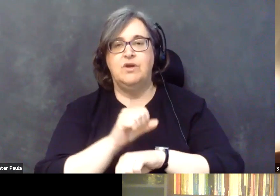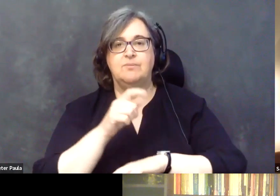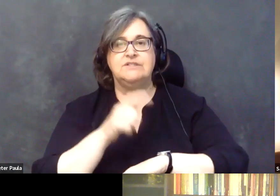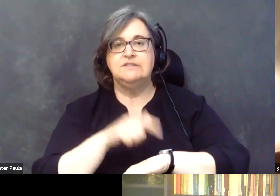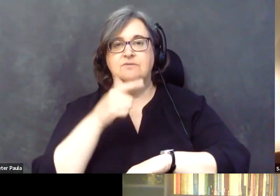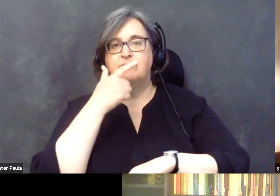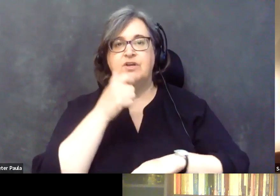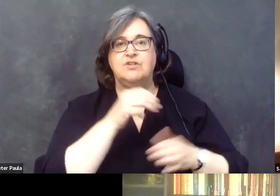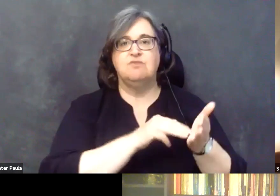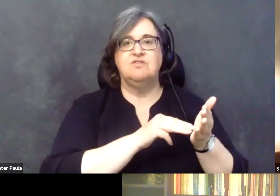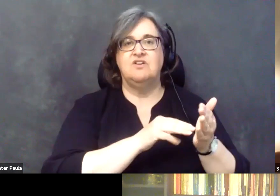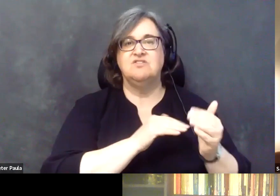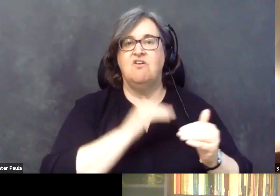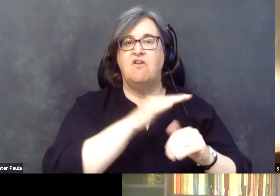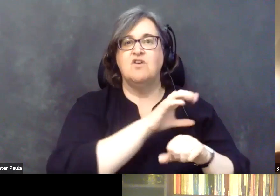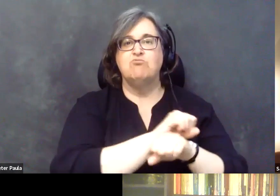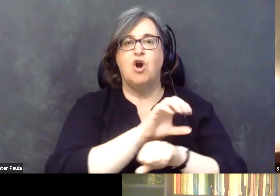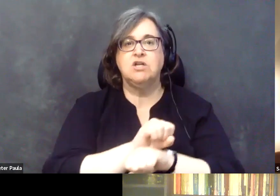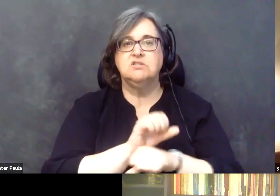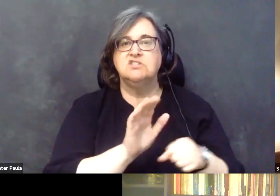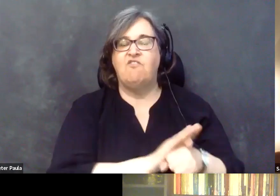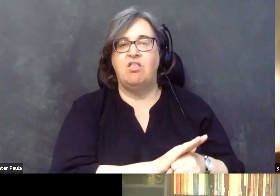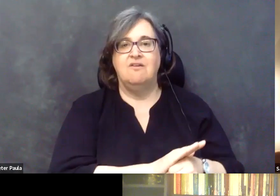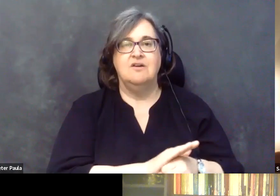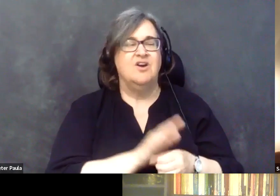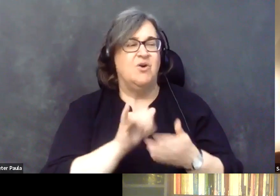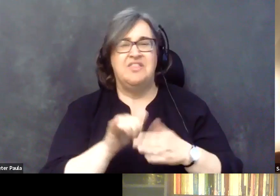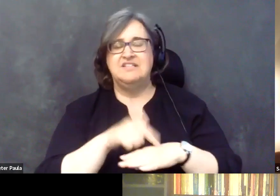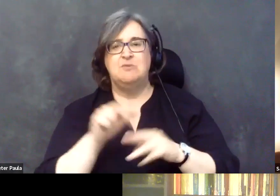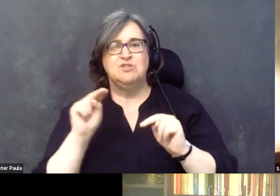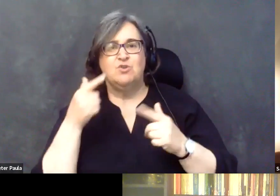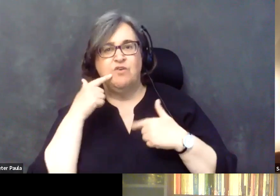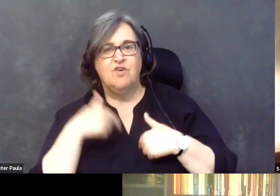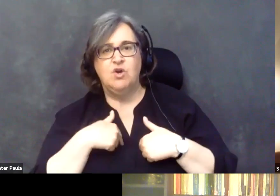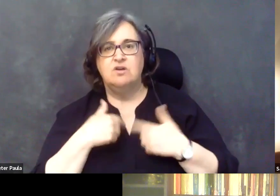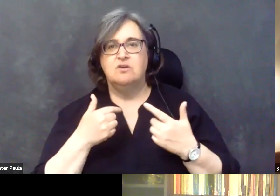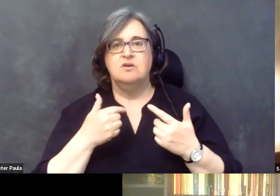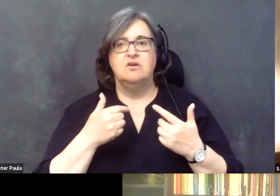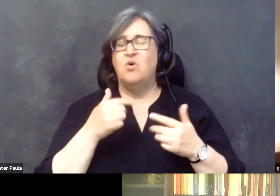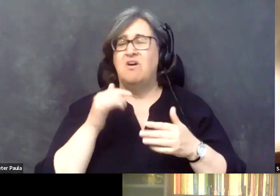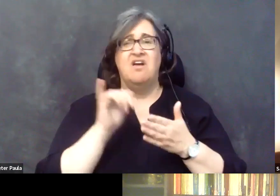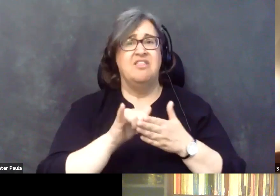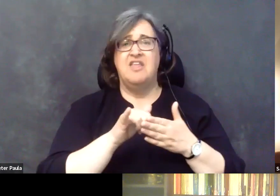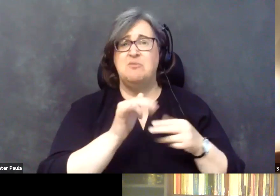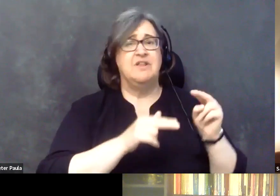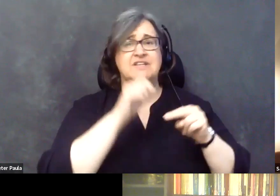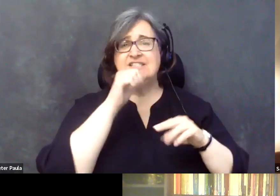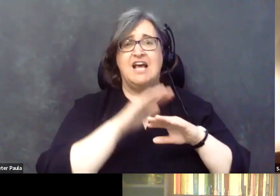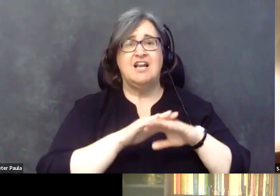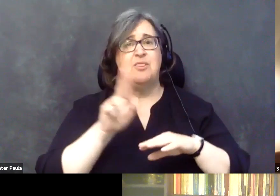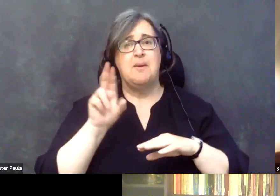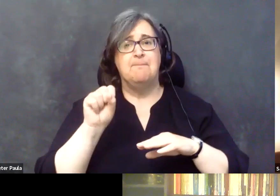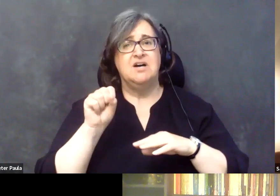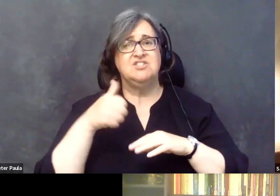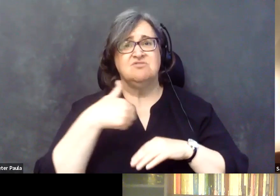provider is overbooked or this time doesn't suit me or I'm not on the bus route. There could be many questions,